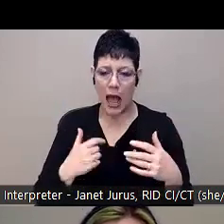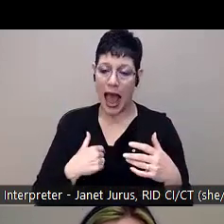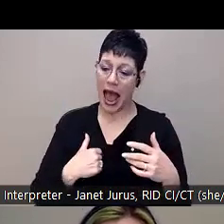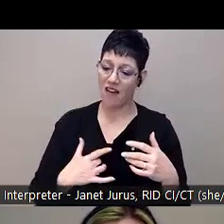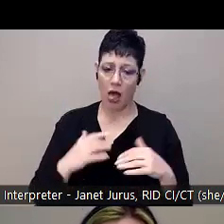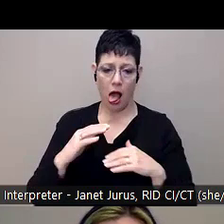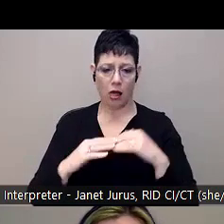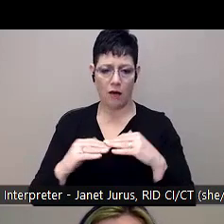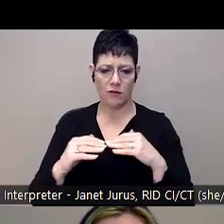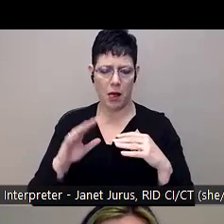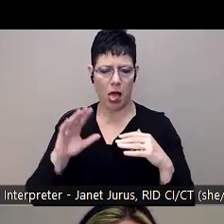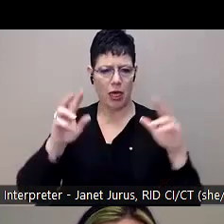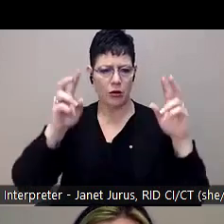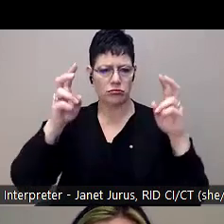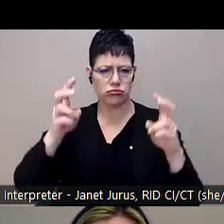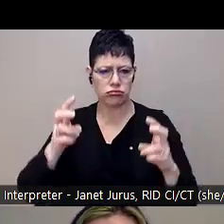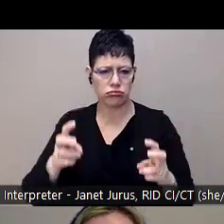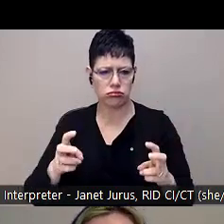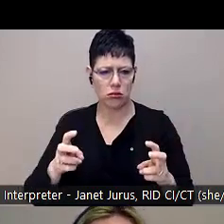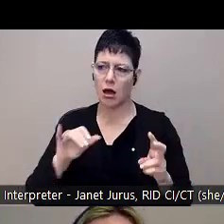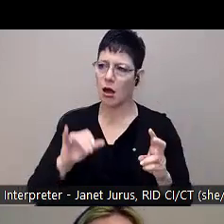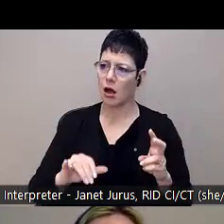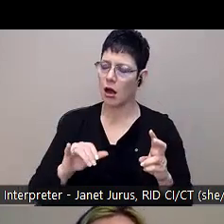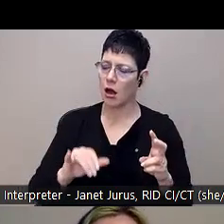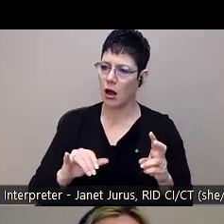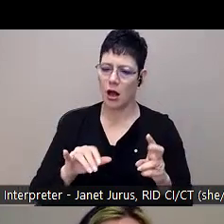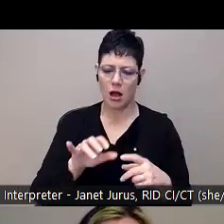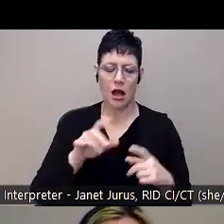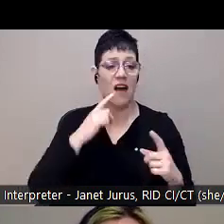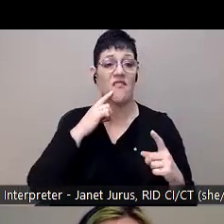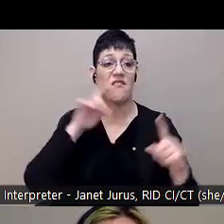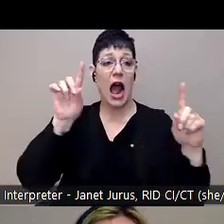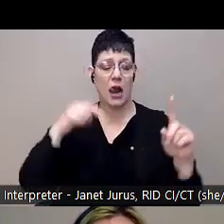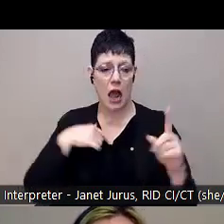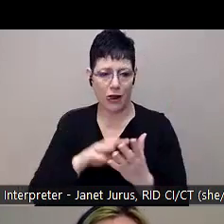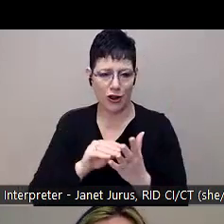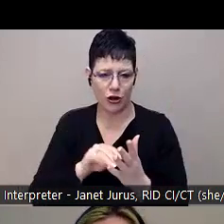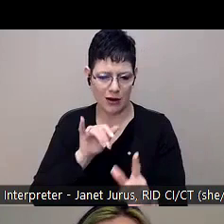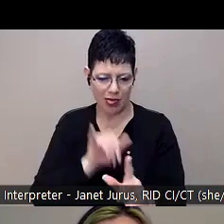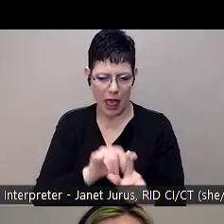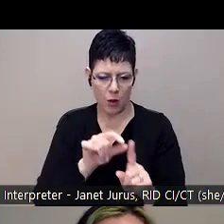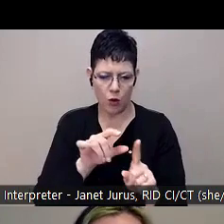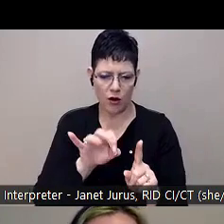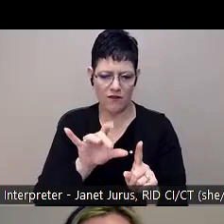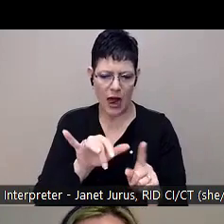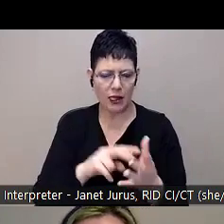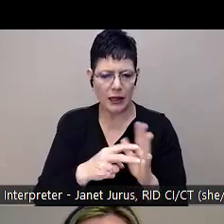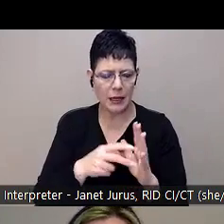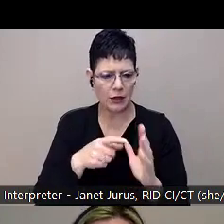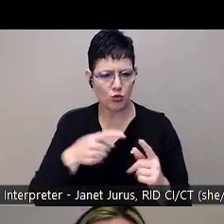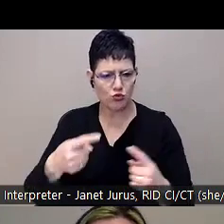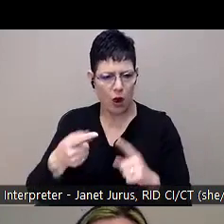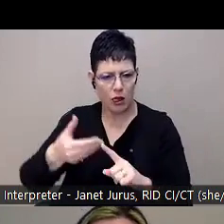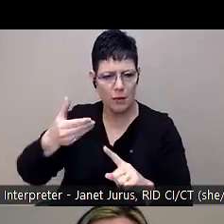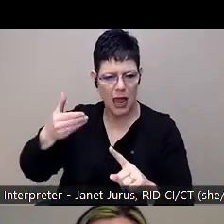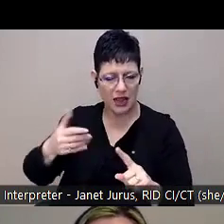just speak to like hearing that finally, like finally learn to calm down in, in fifth grade. And you're just now